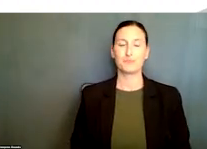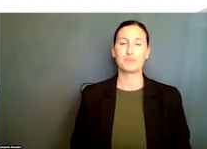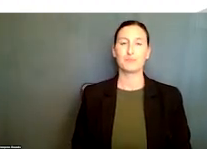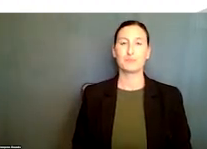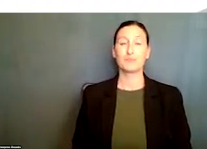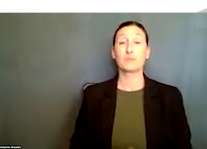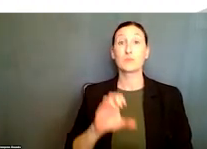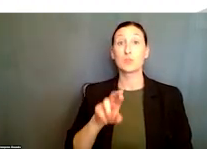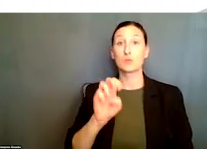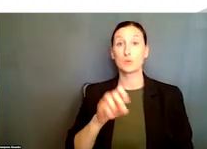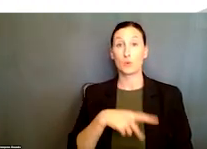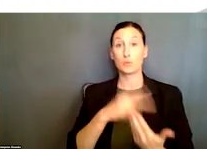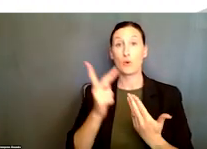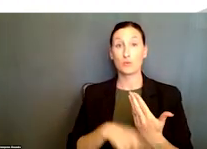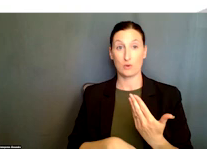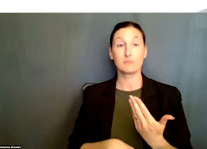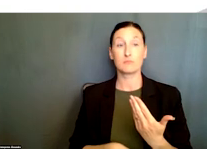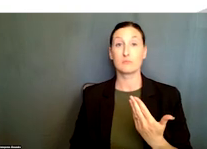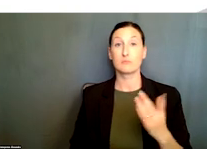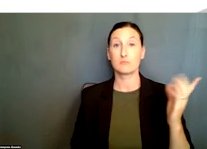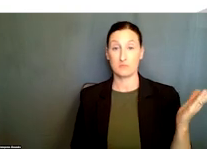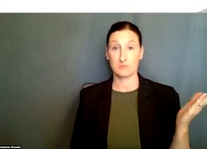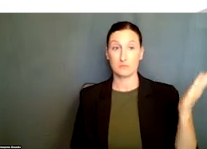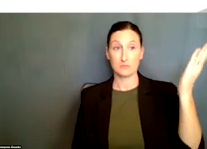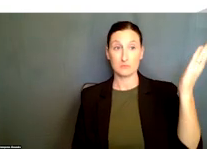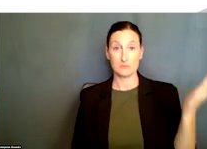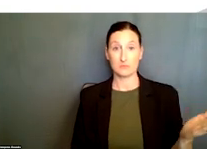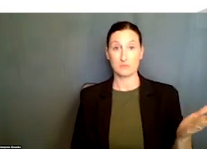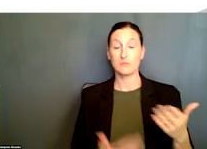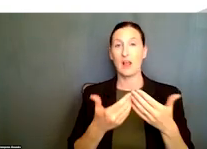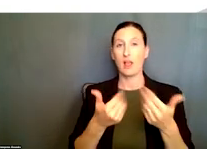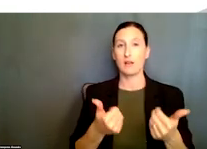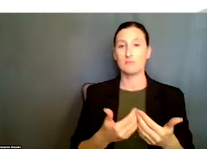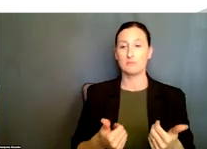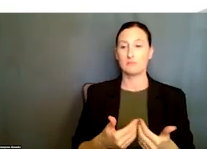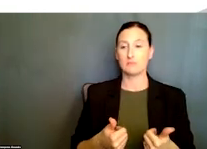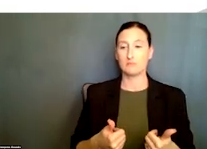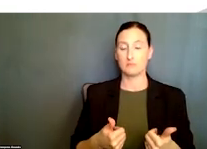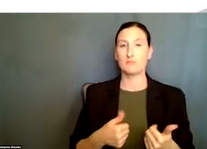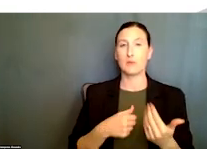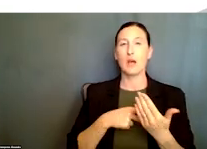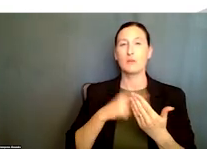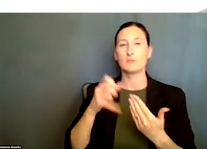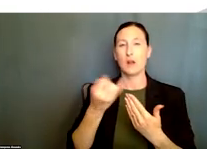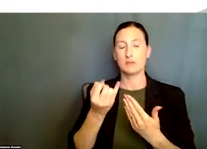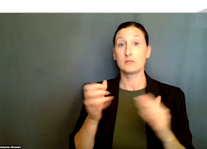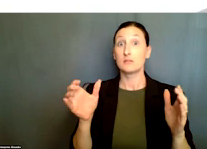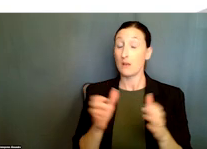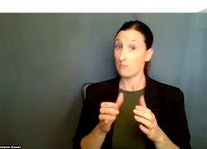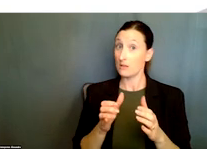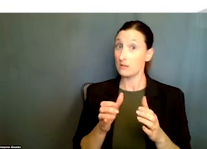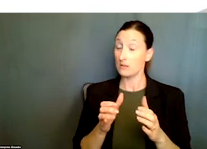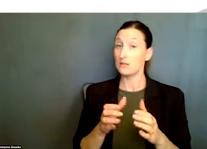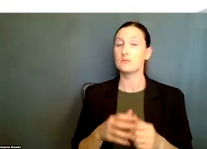The core programs, essentially, they are divided into various types of projects. There are small projects.